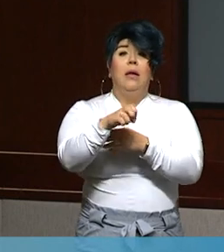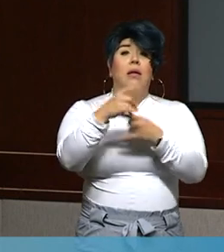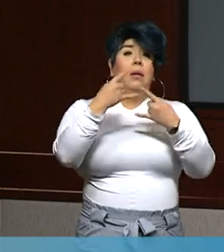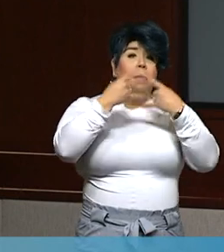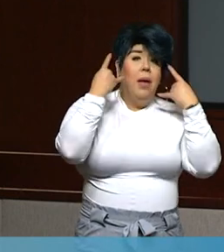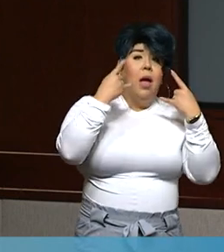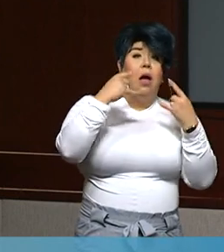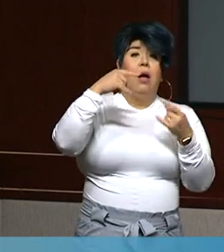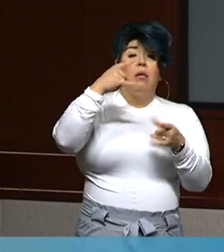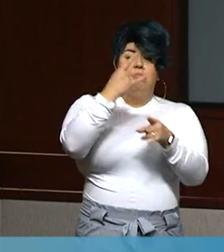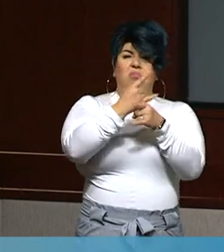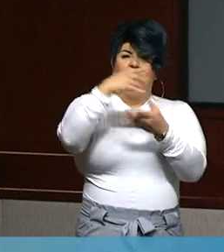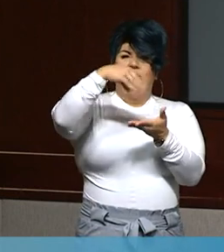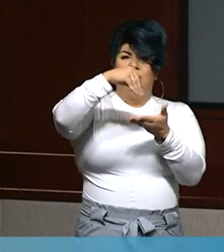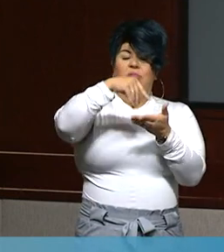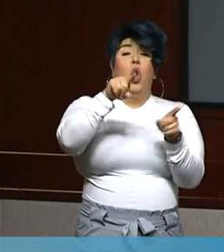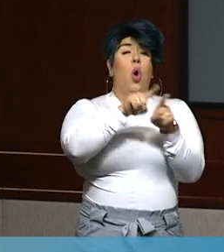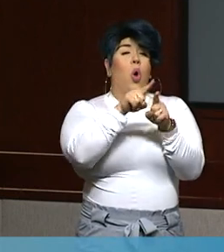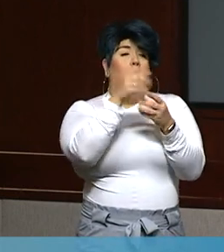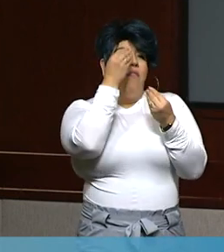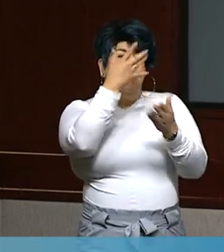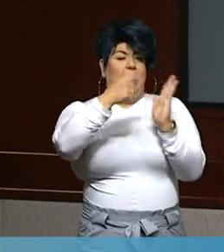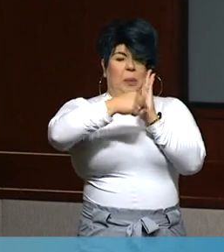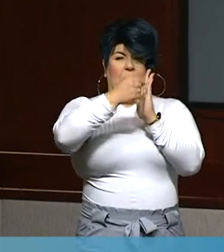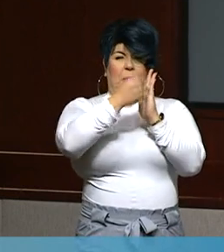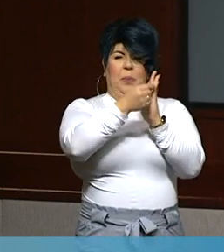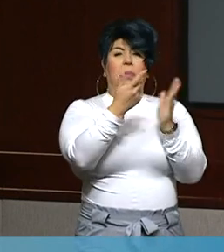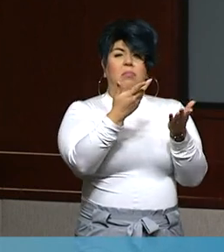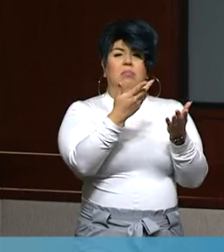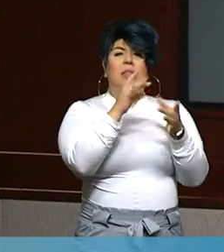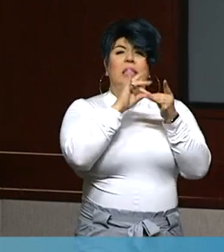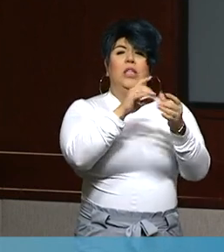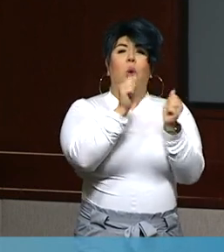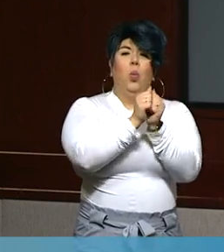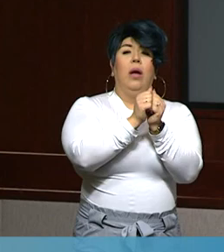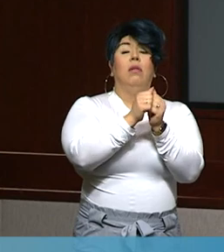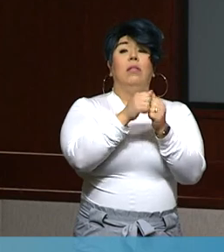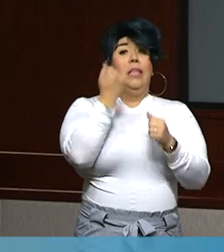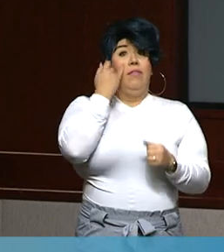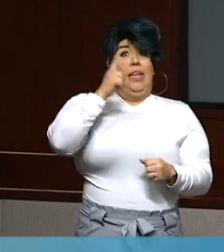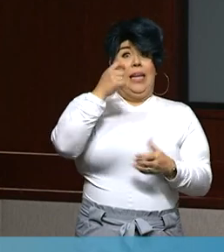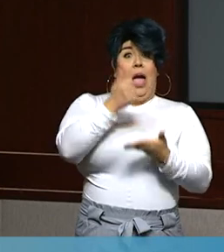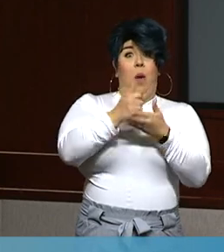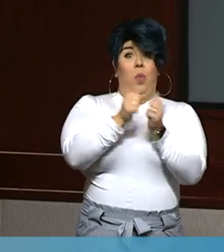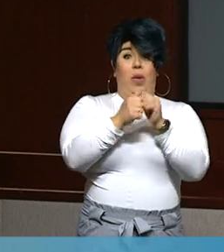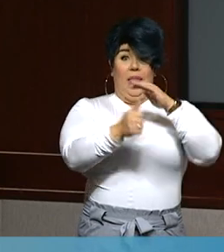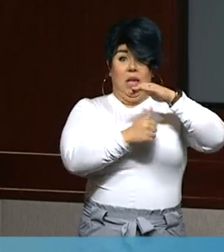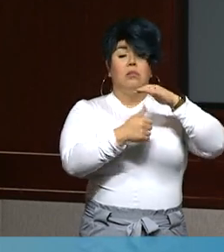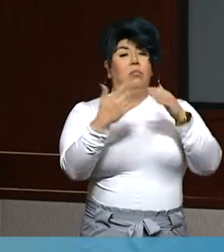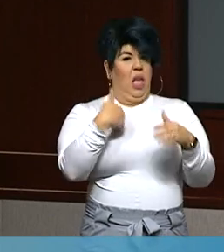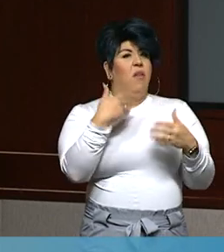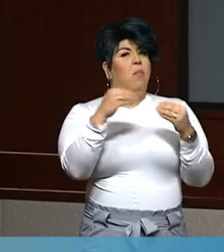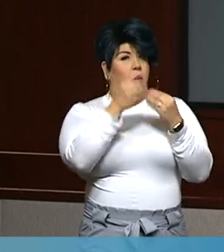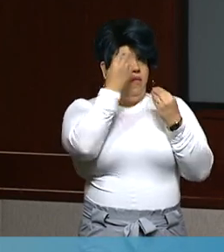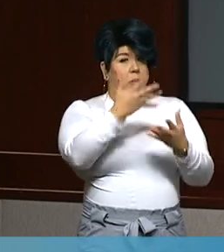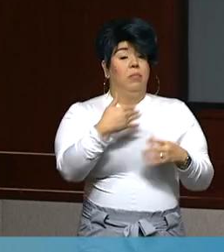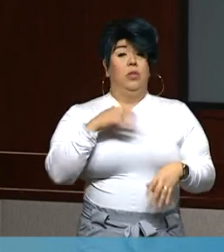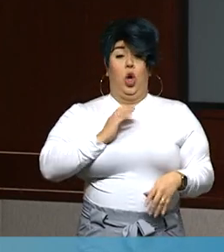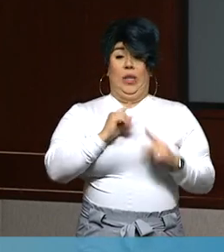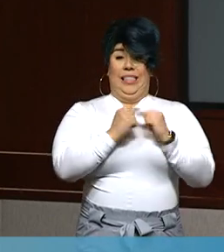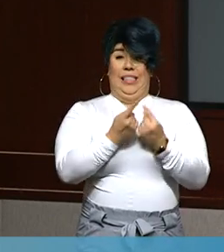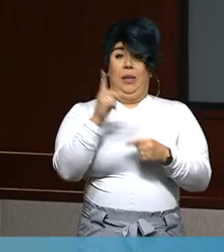brochures related to available isolation and quarantine assistance programs. Our canvassers are in Lamont today.